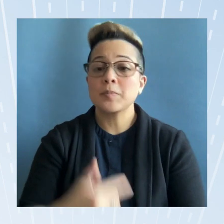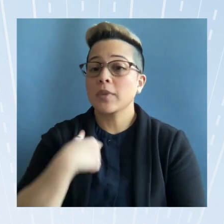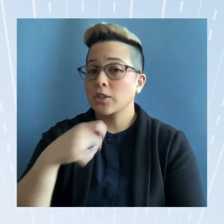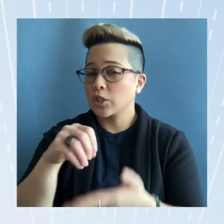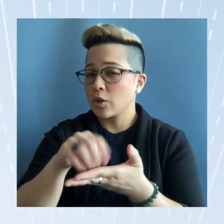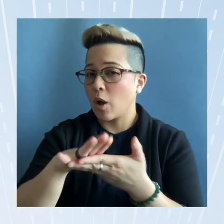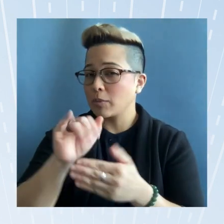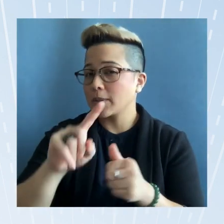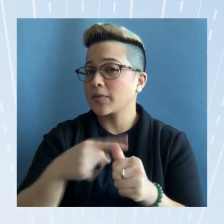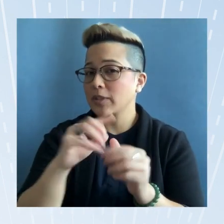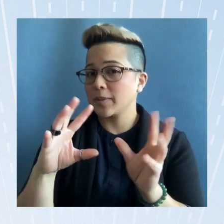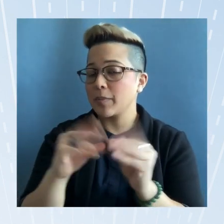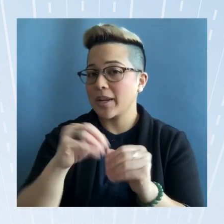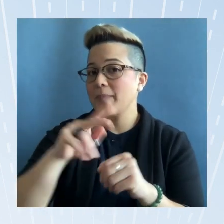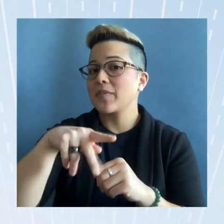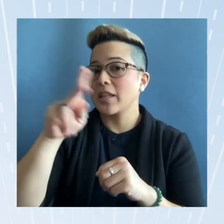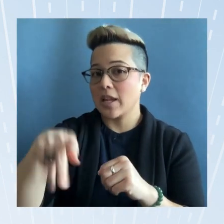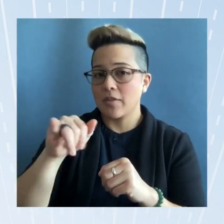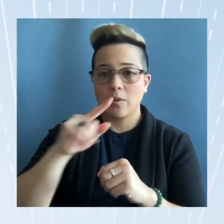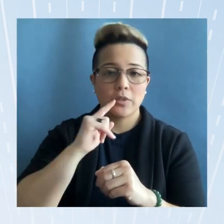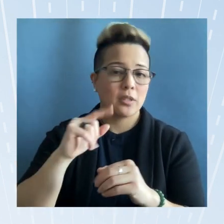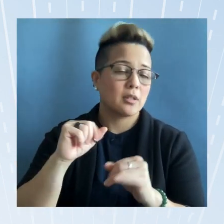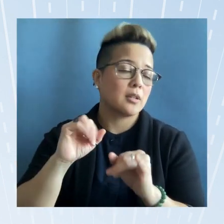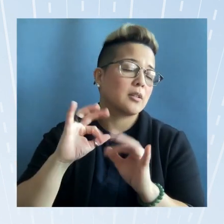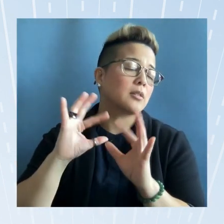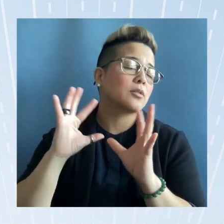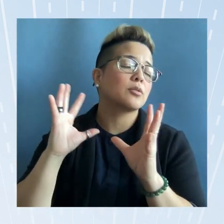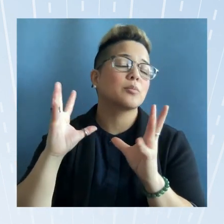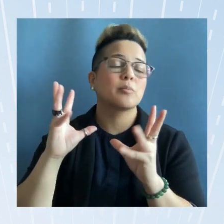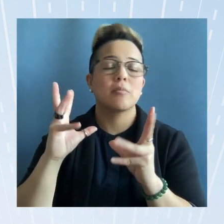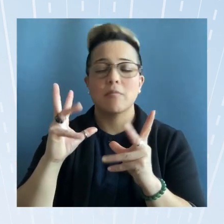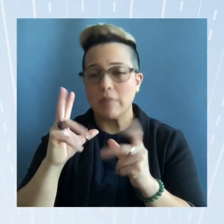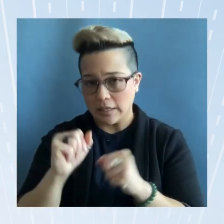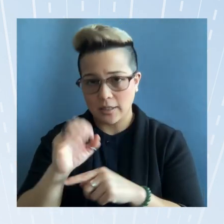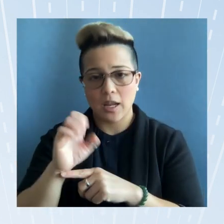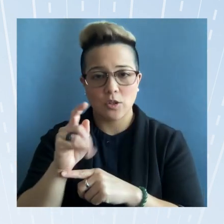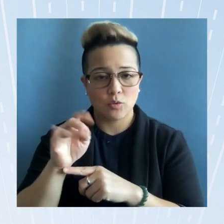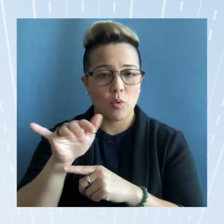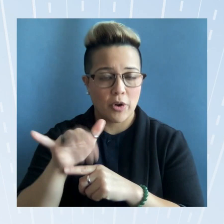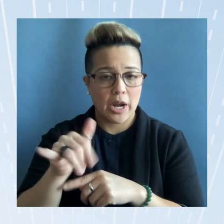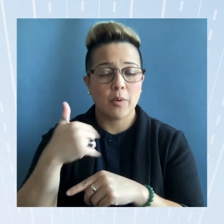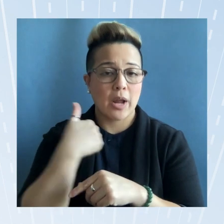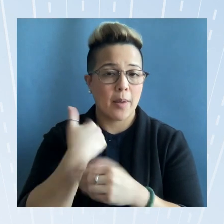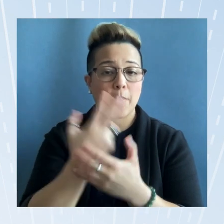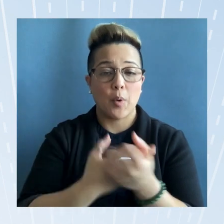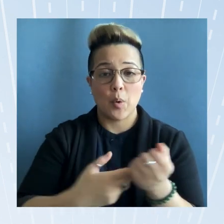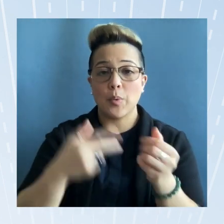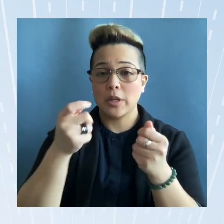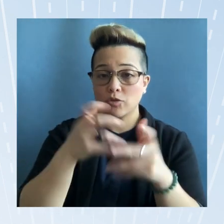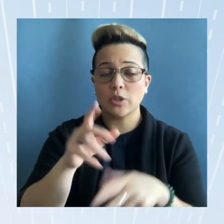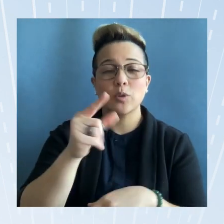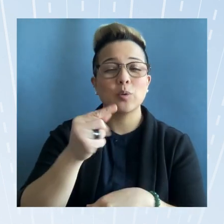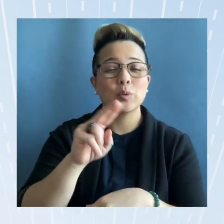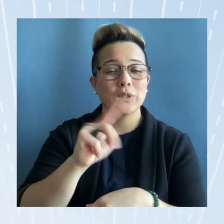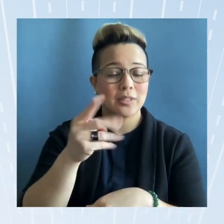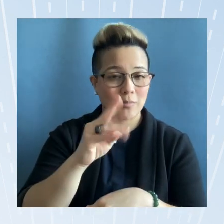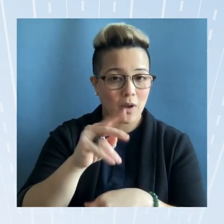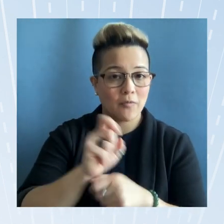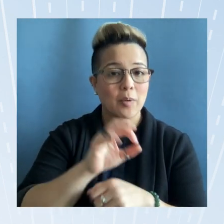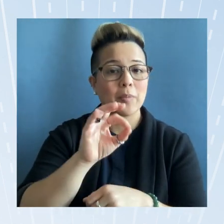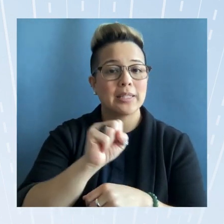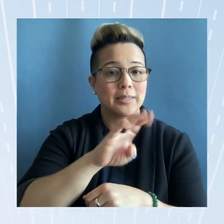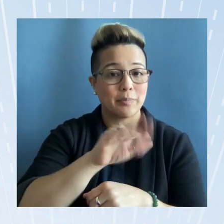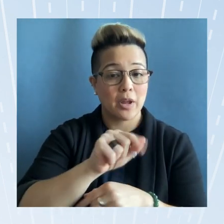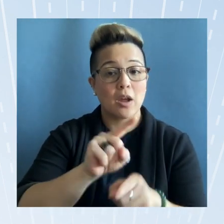was the first meeting in philadelphia was extraordinary we had um both um director guzman from the sba as well